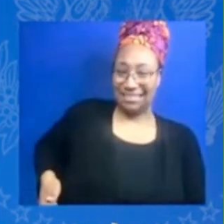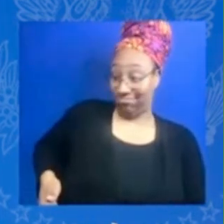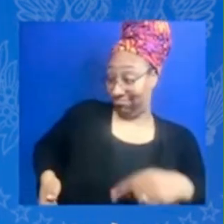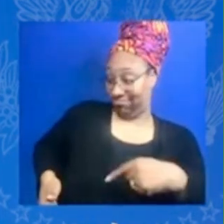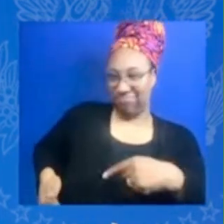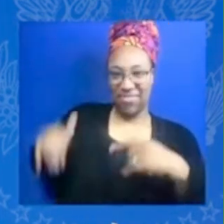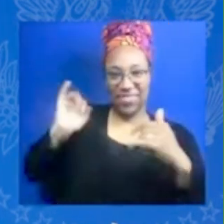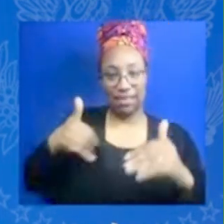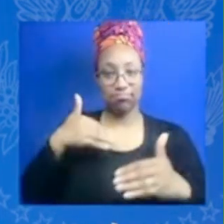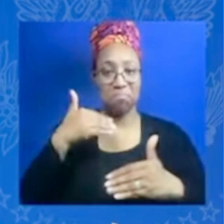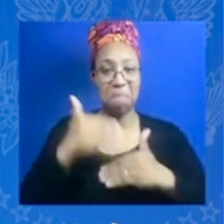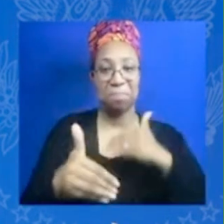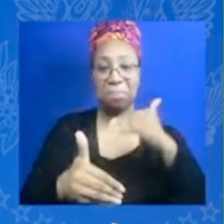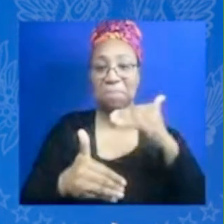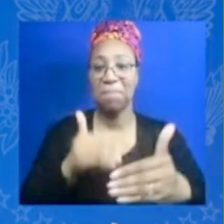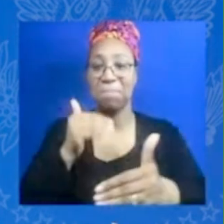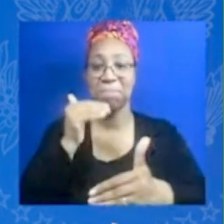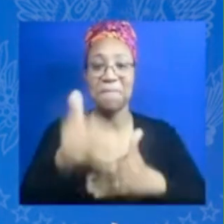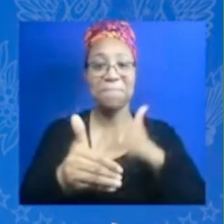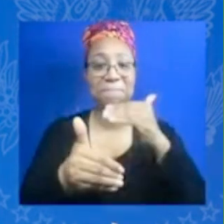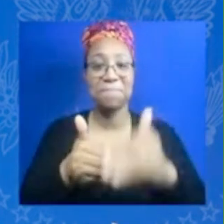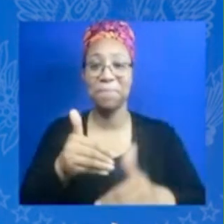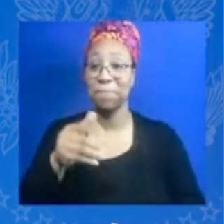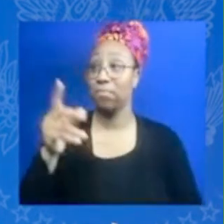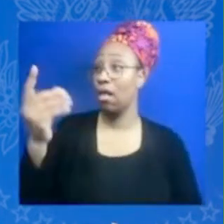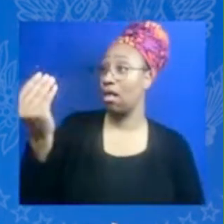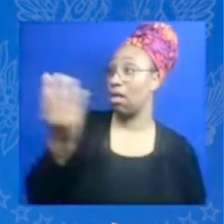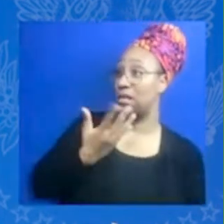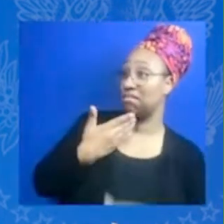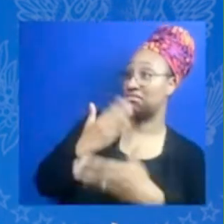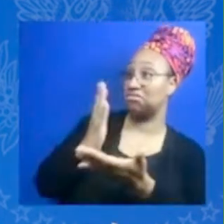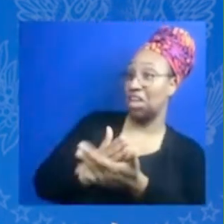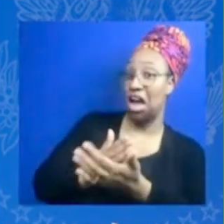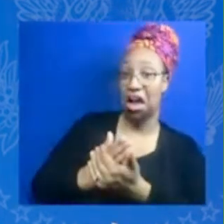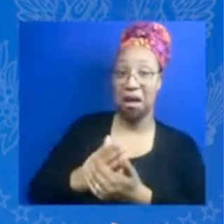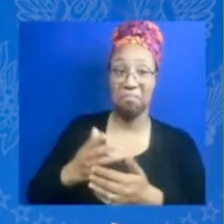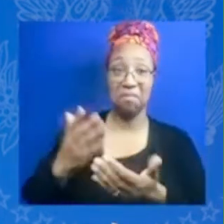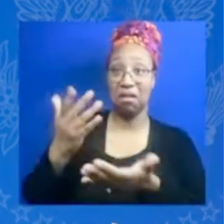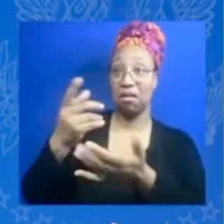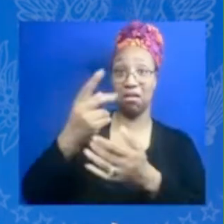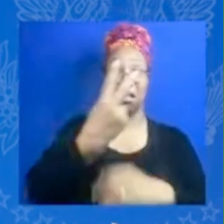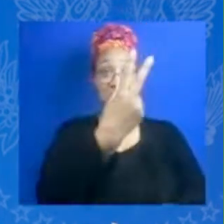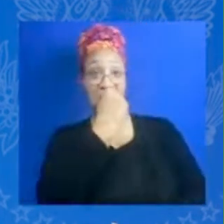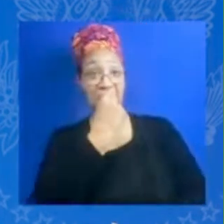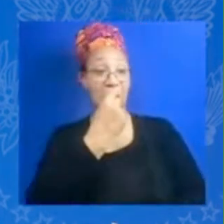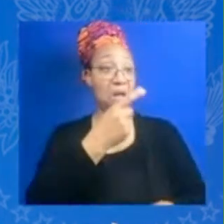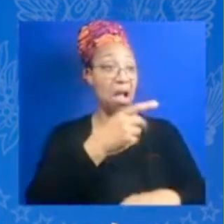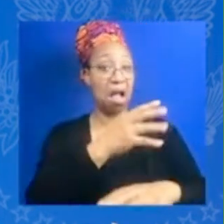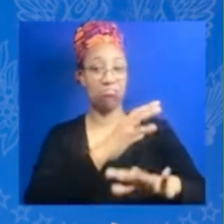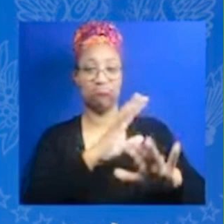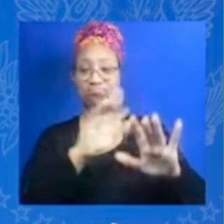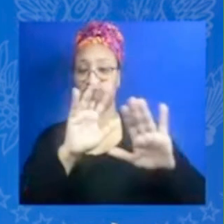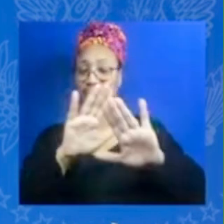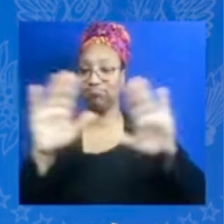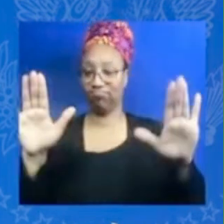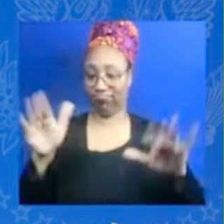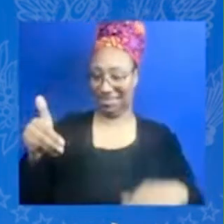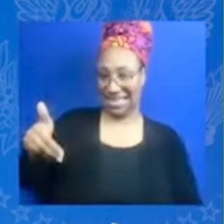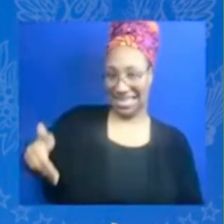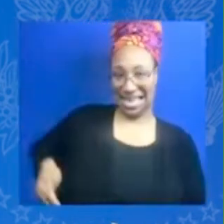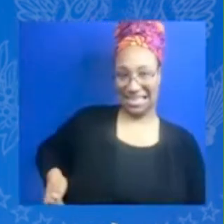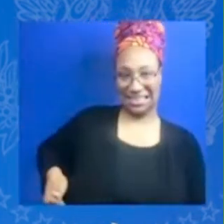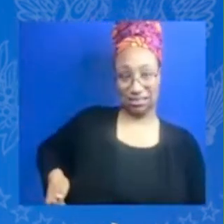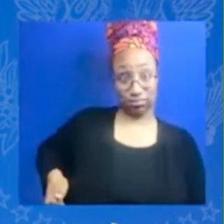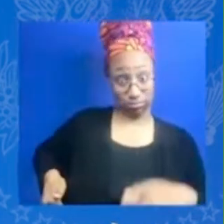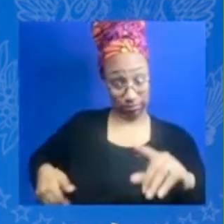there or move forward and we should listen to that and we should trust that and never despise the struggle because